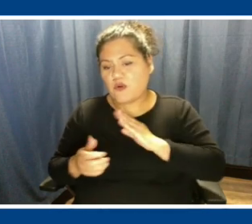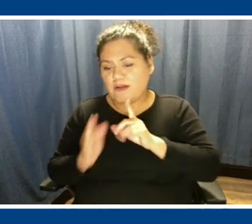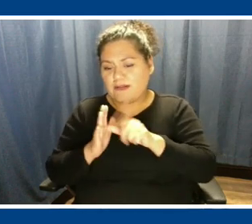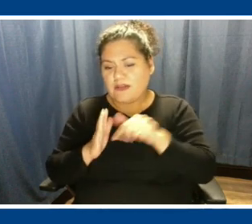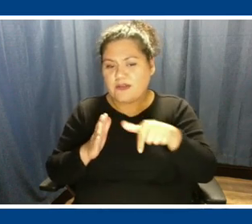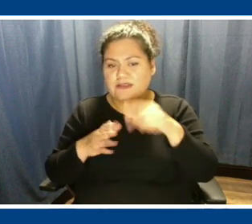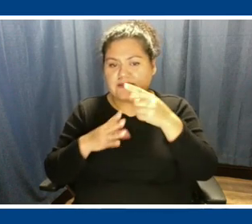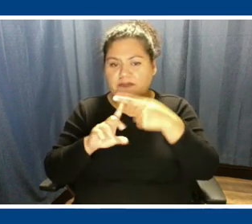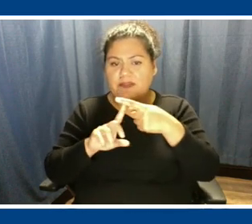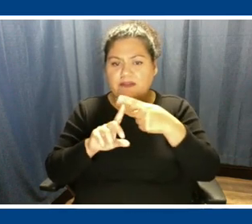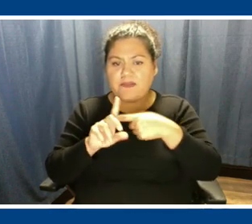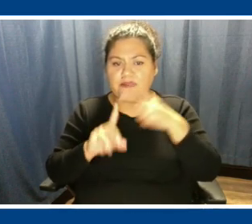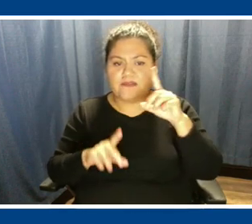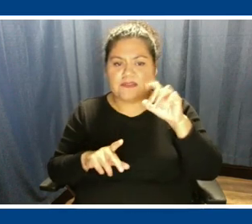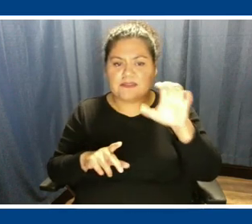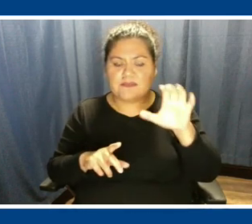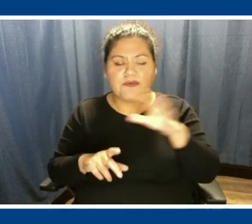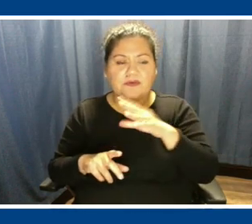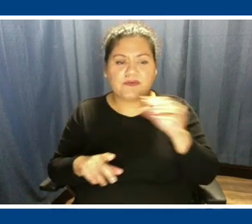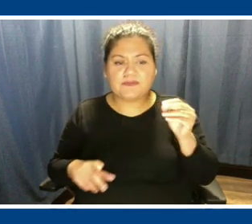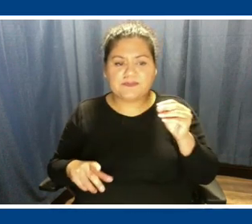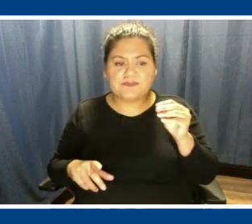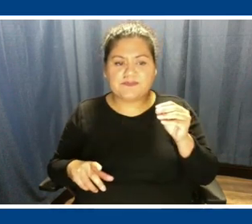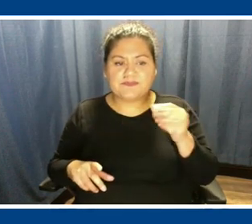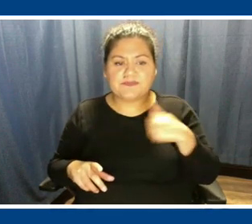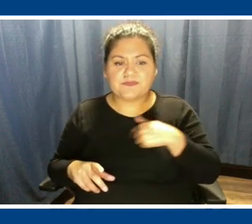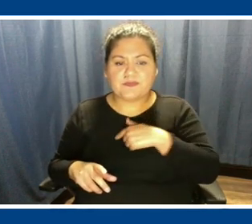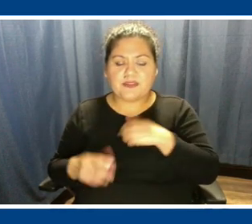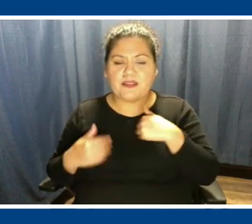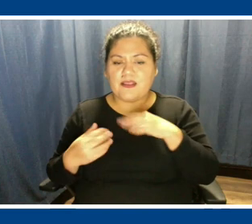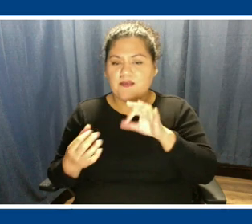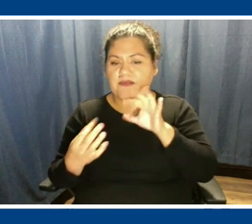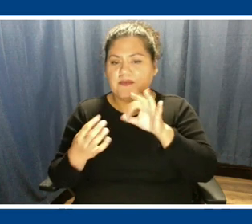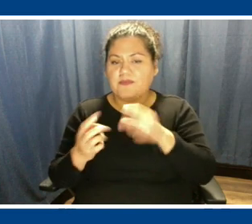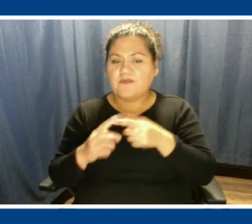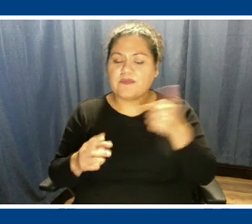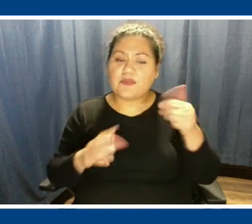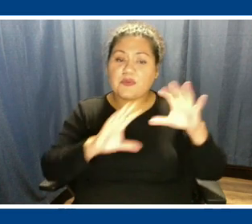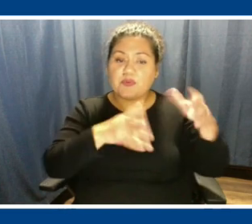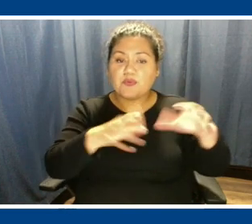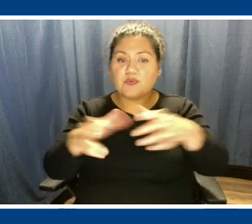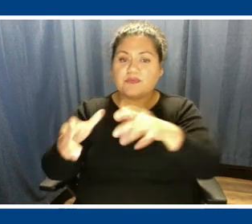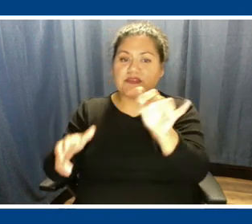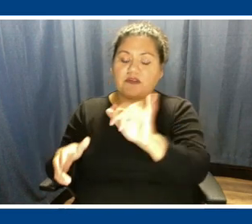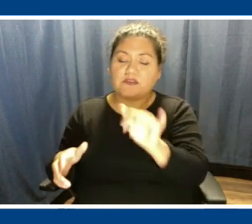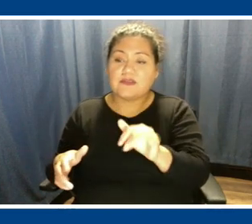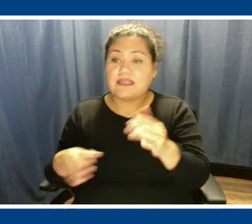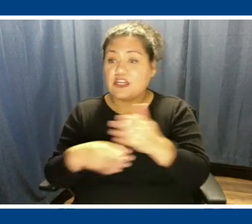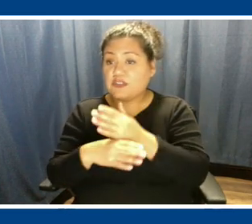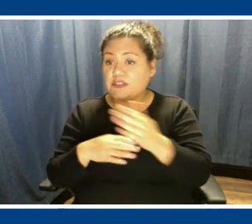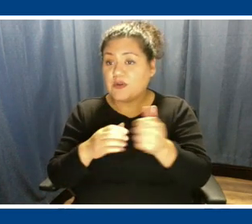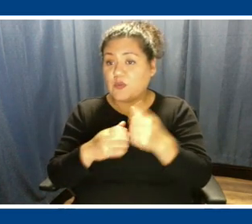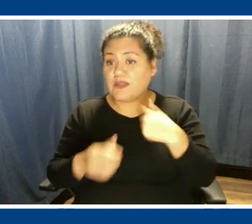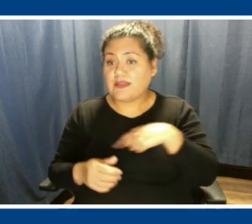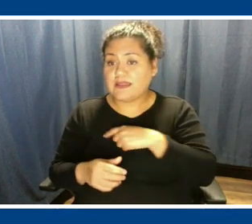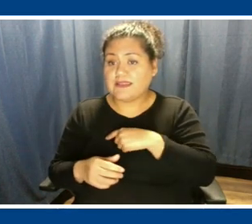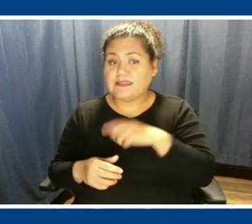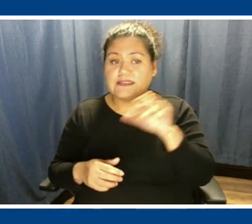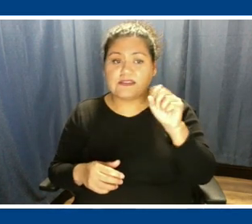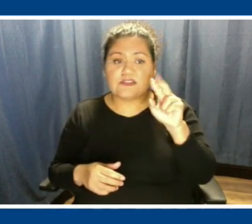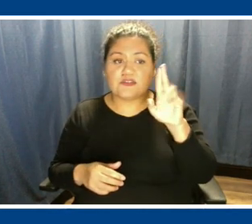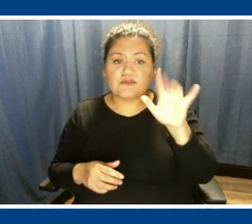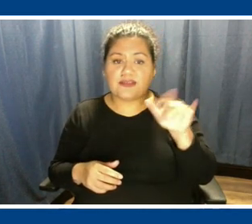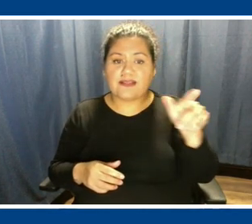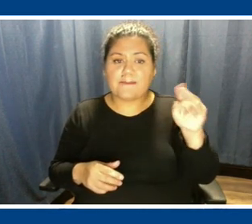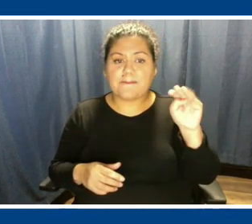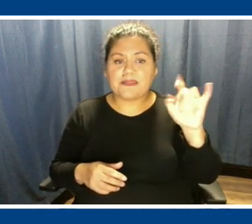And we've got input from other groups as well that are sharing with us this survey that Melissa has